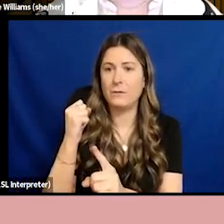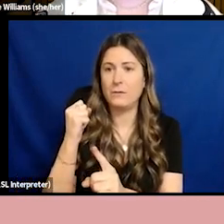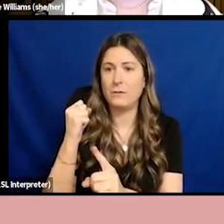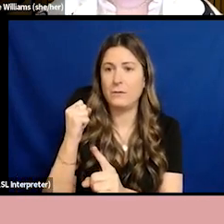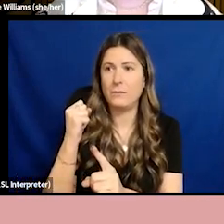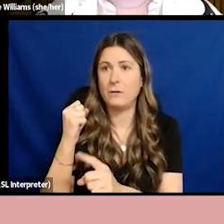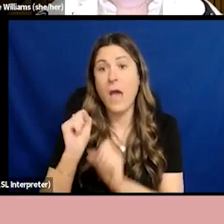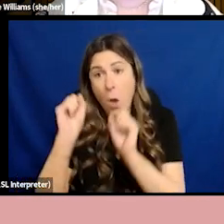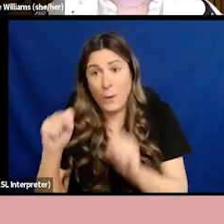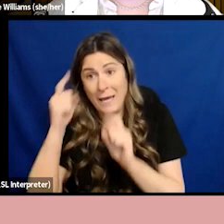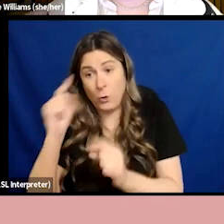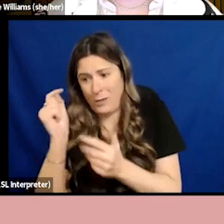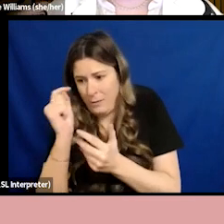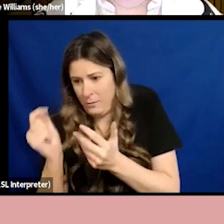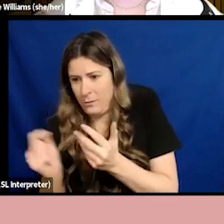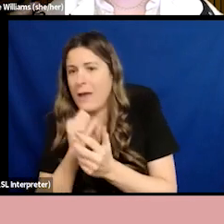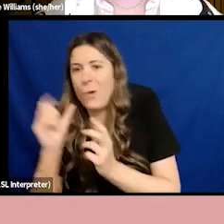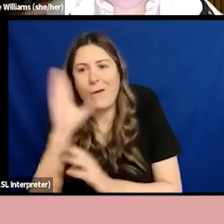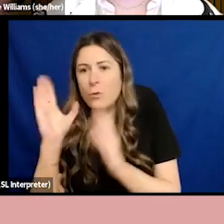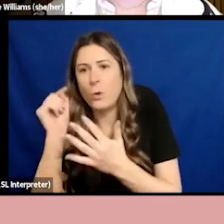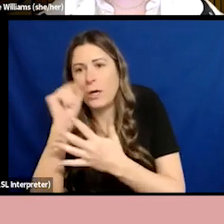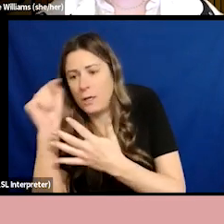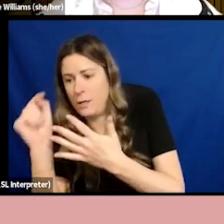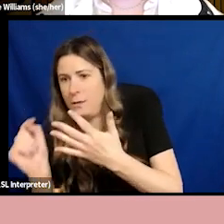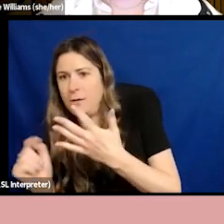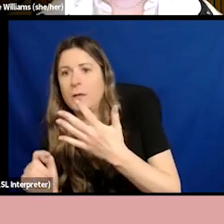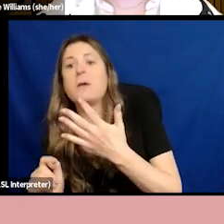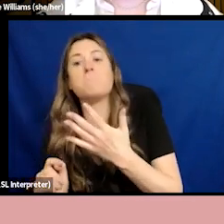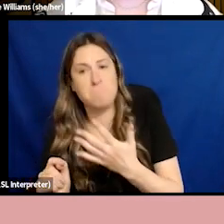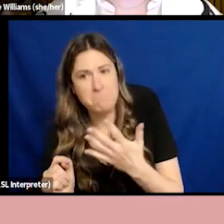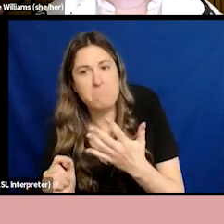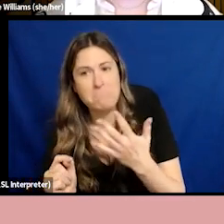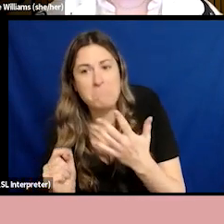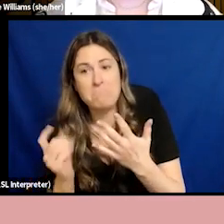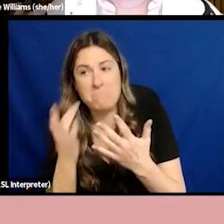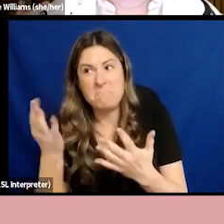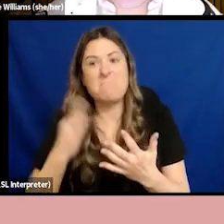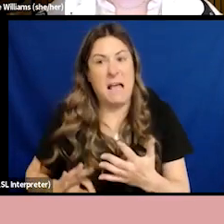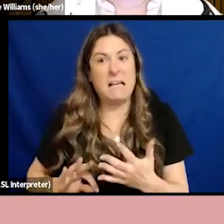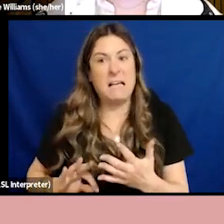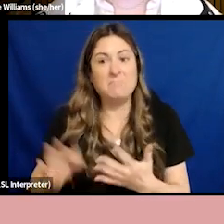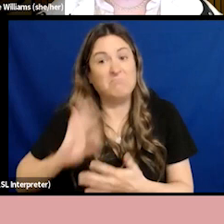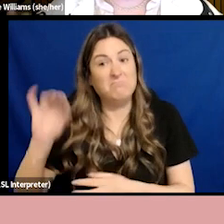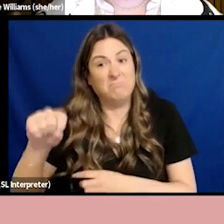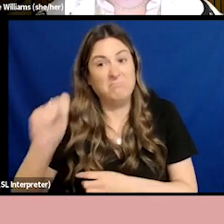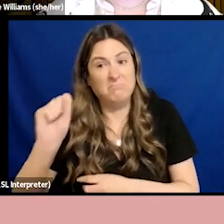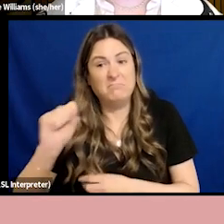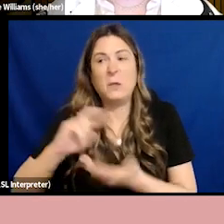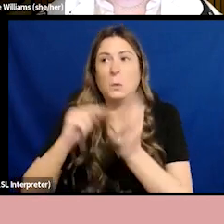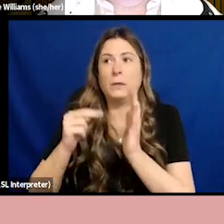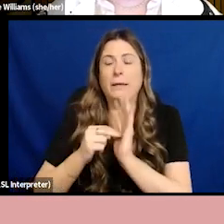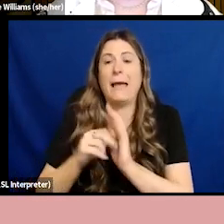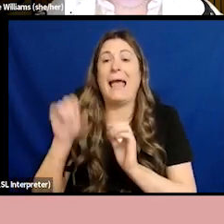elements is a privilege, then I think we can also agree that having to worry about them every day as we move through the world is a